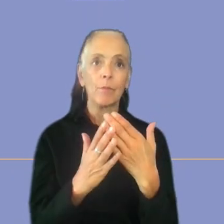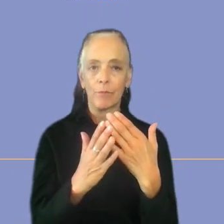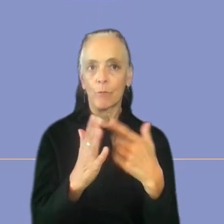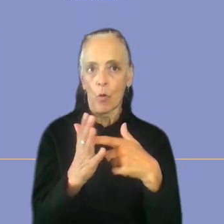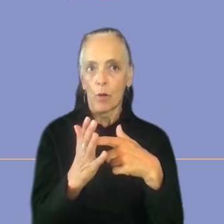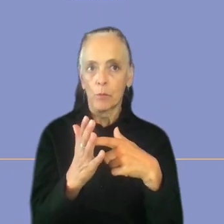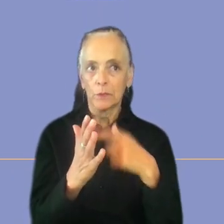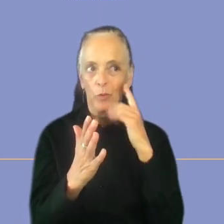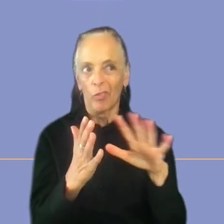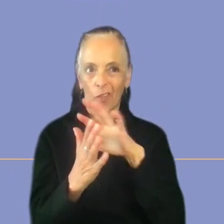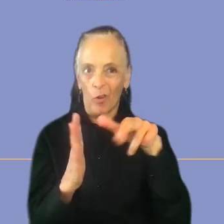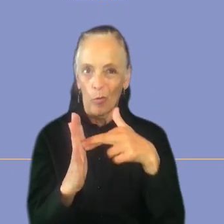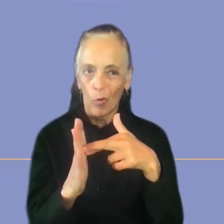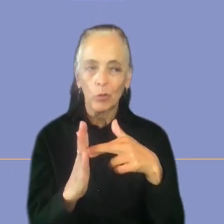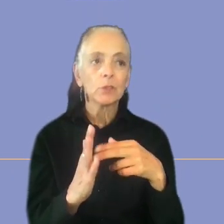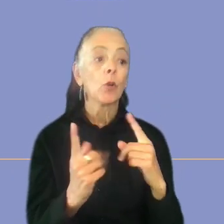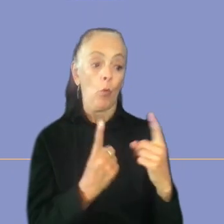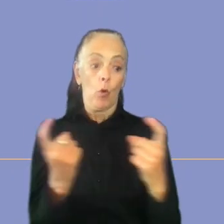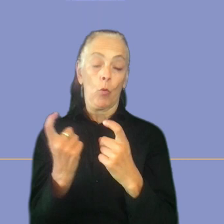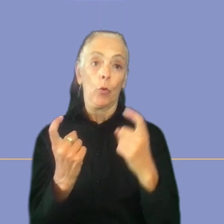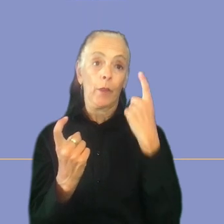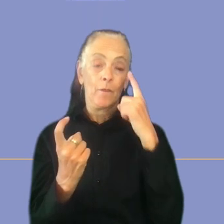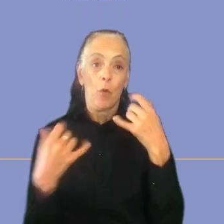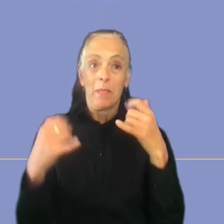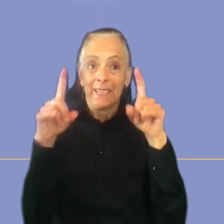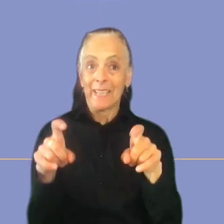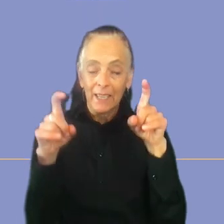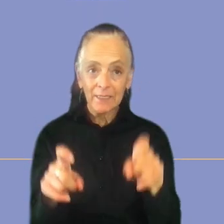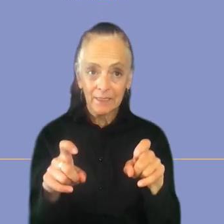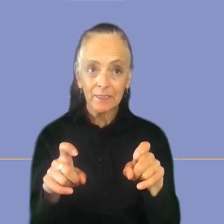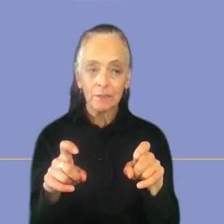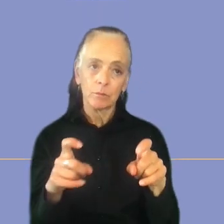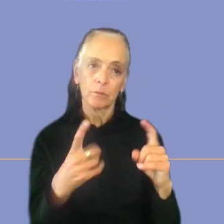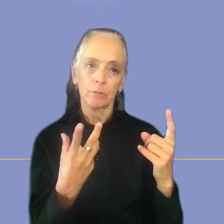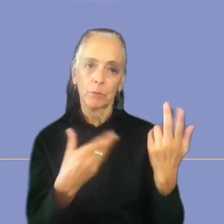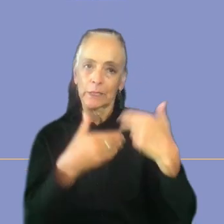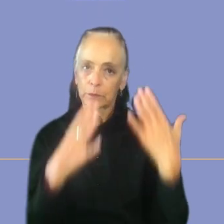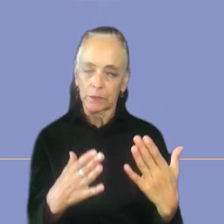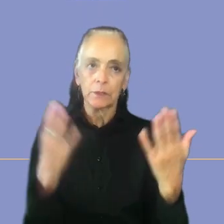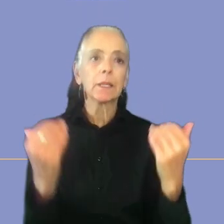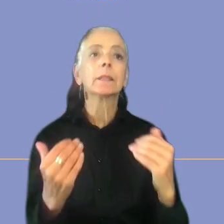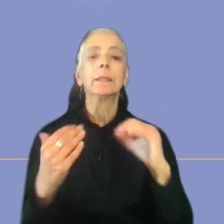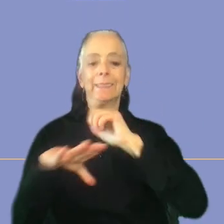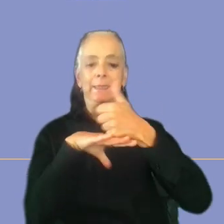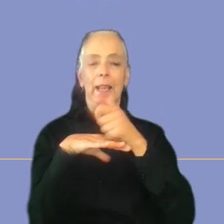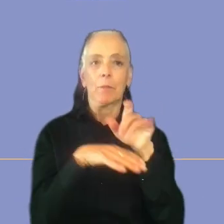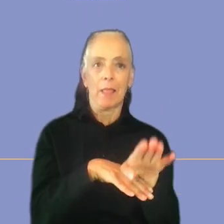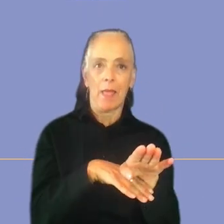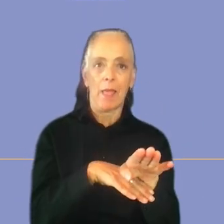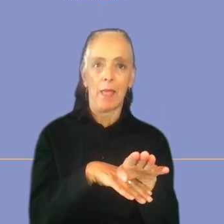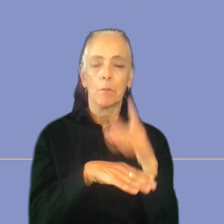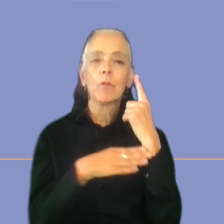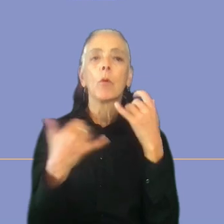you have recruiting for the playtest, so recruiting participant and setting up the lab for the same